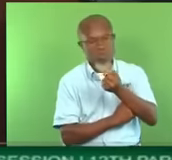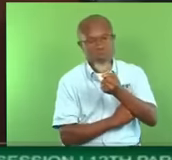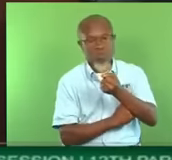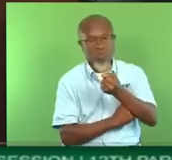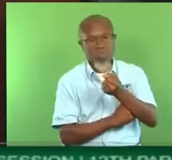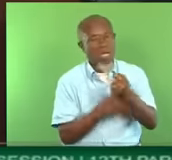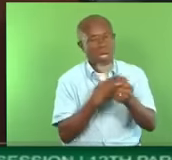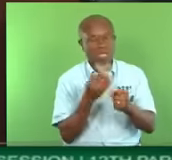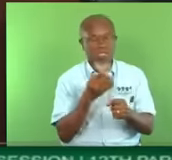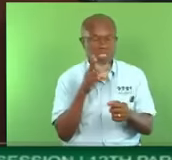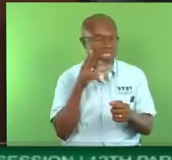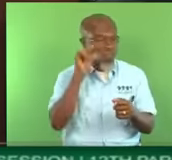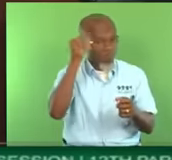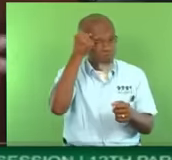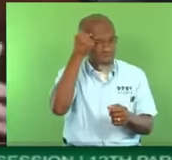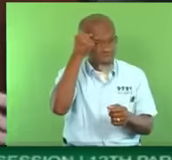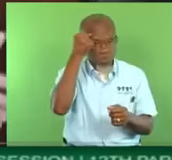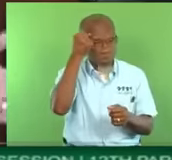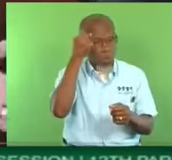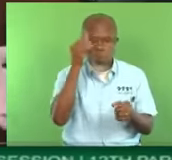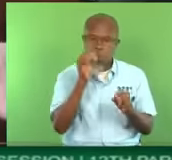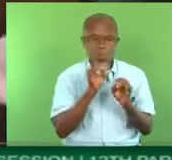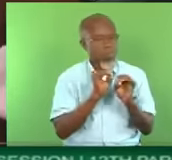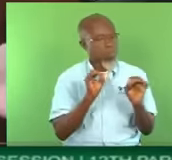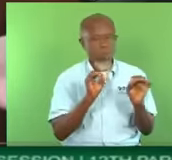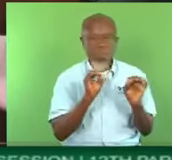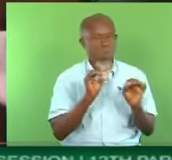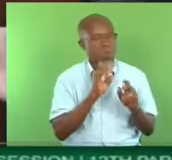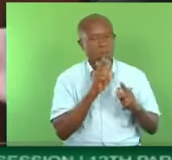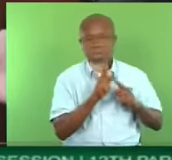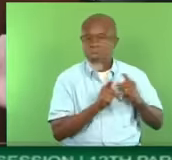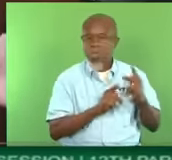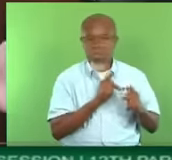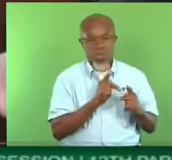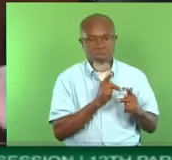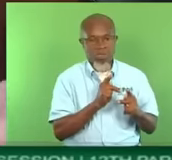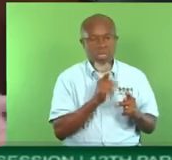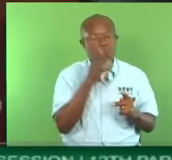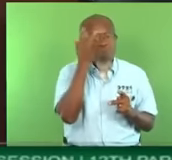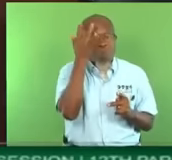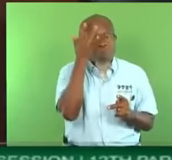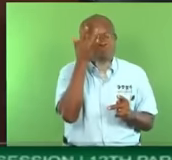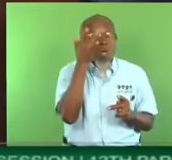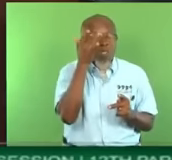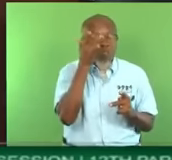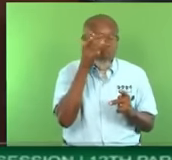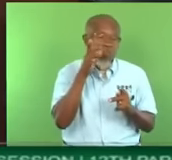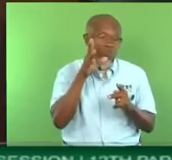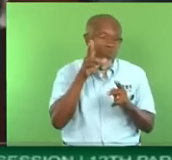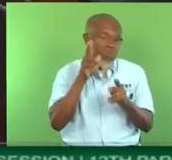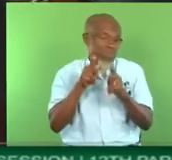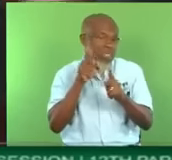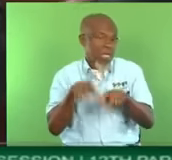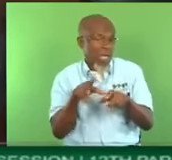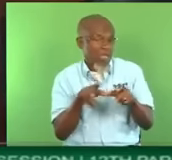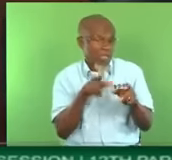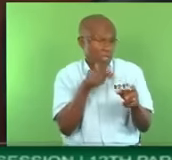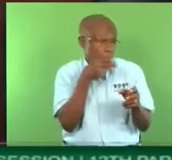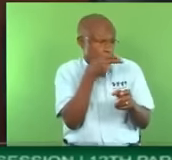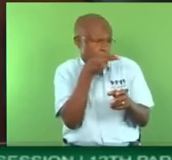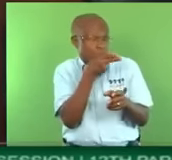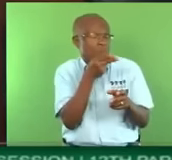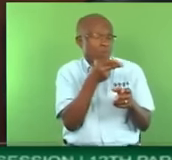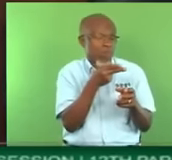authority. This is why gunmen could shoot at the Deputy Commissioner of Police Vehicle and Deputy Commissioner